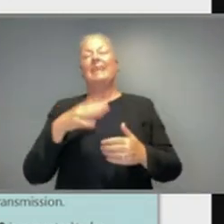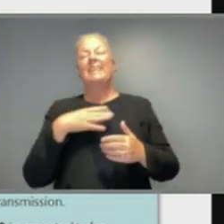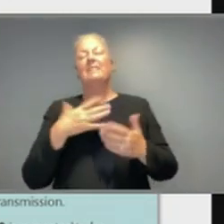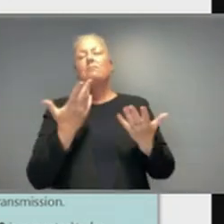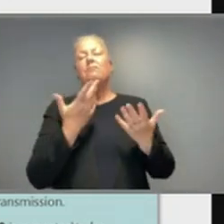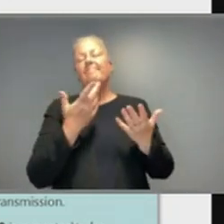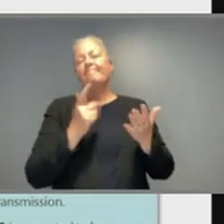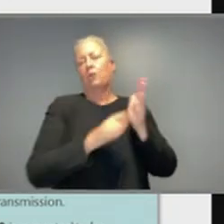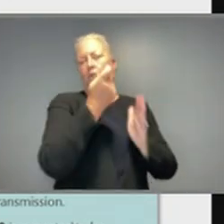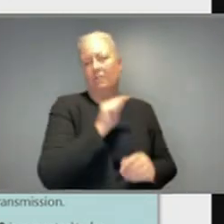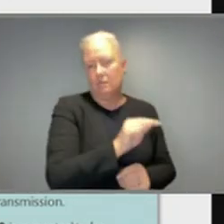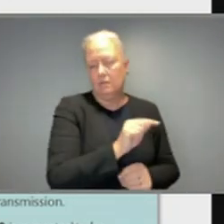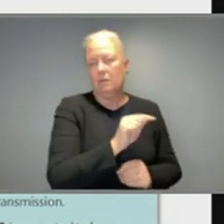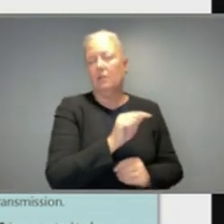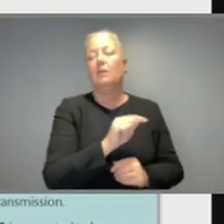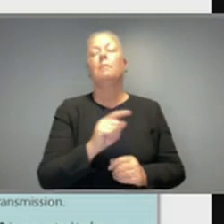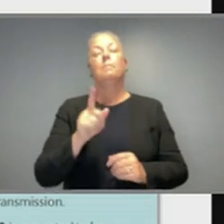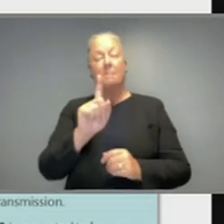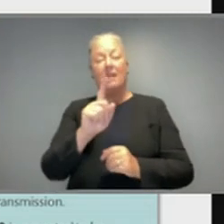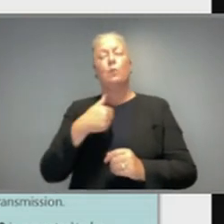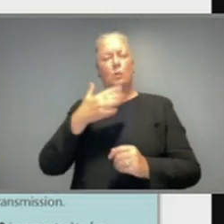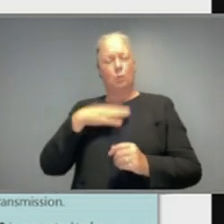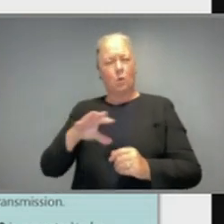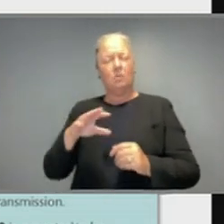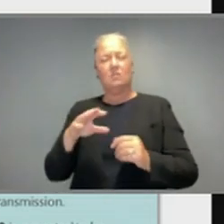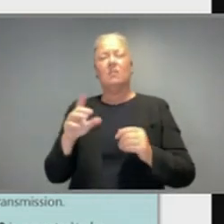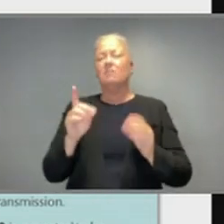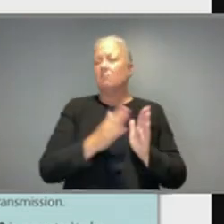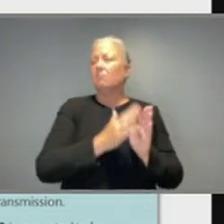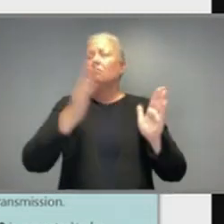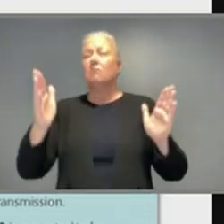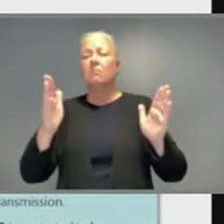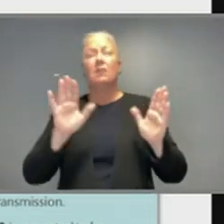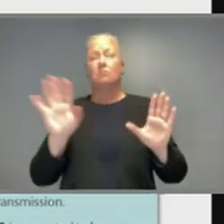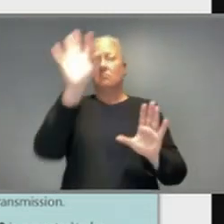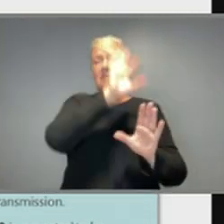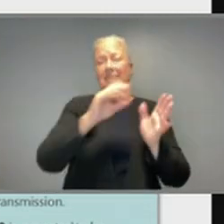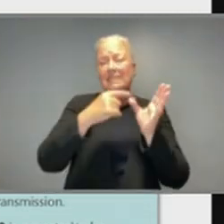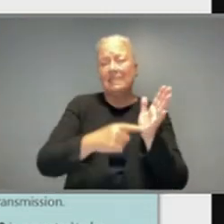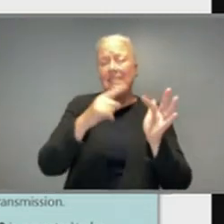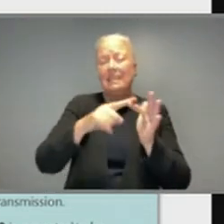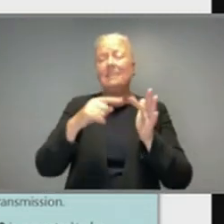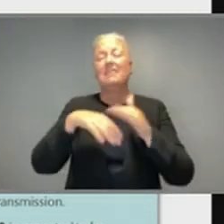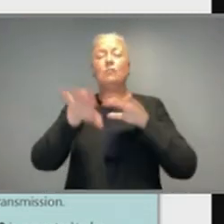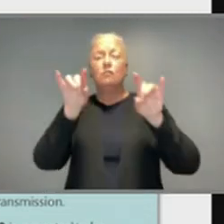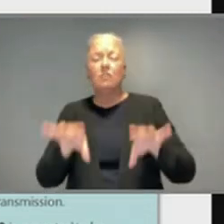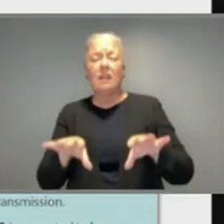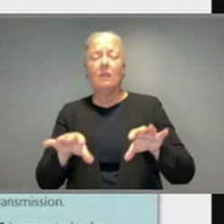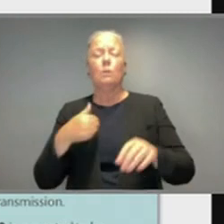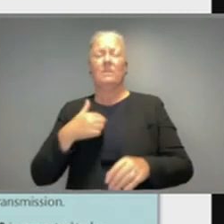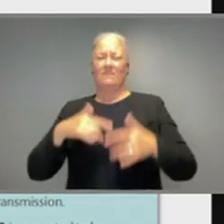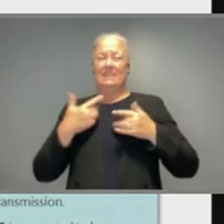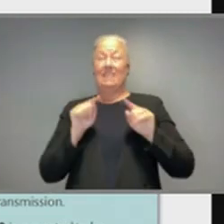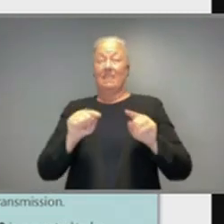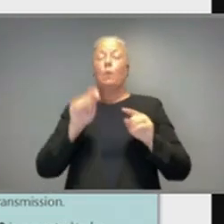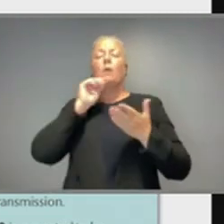the need for long stringent measures across whole of states or across extended areas, we believe will be substantively reduced.